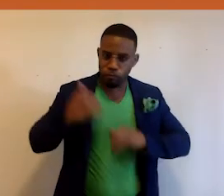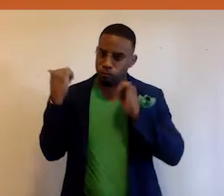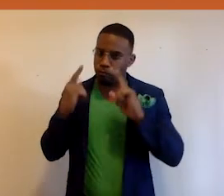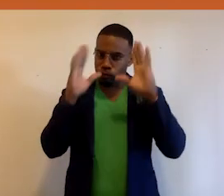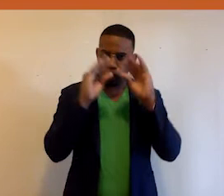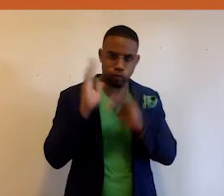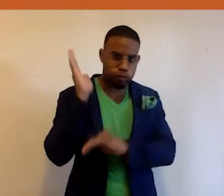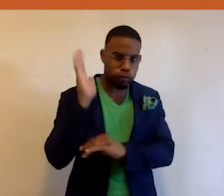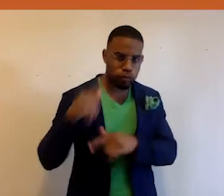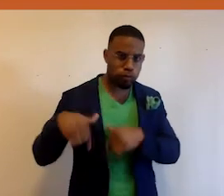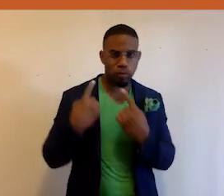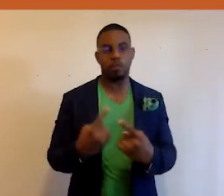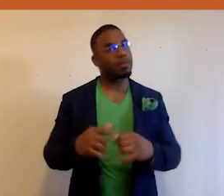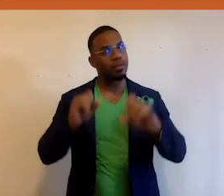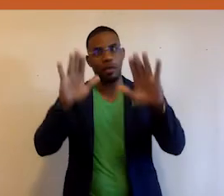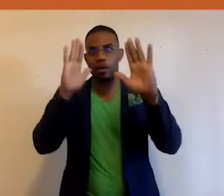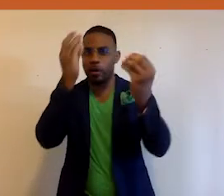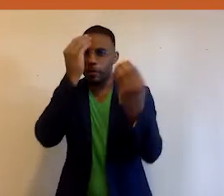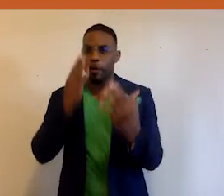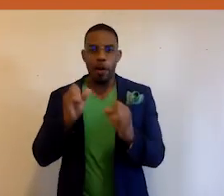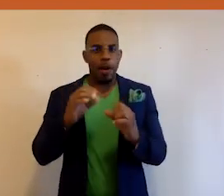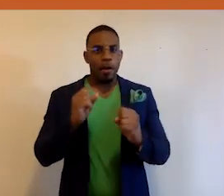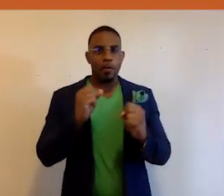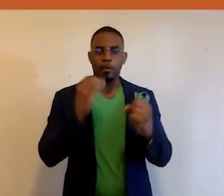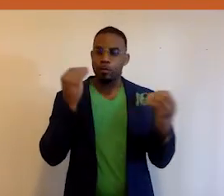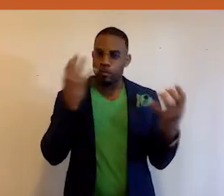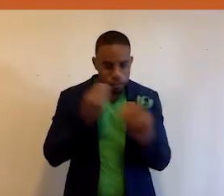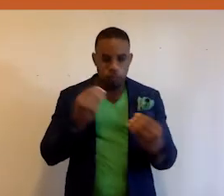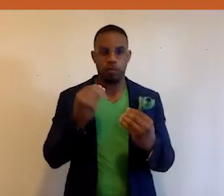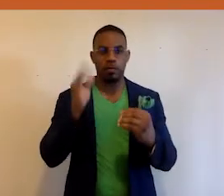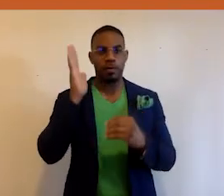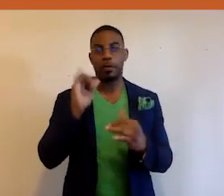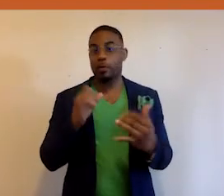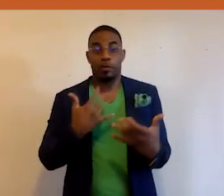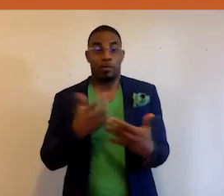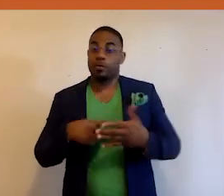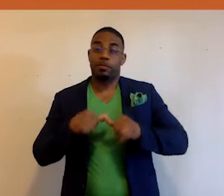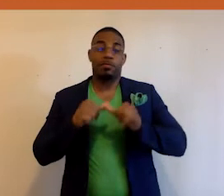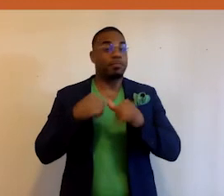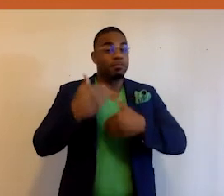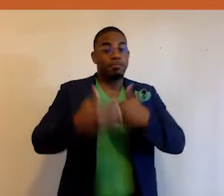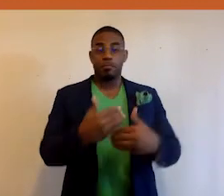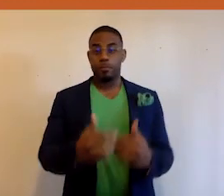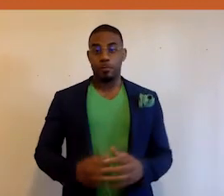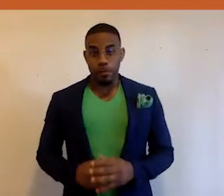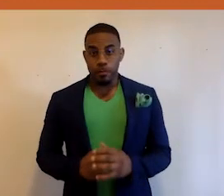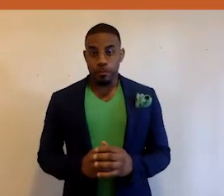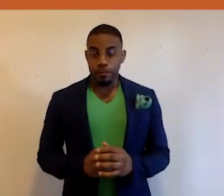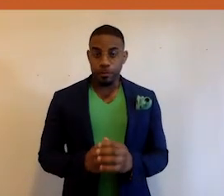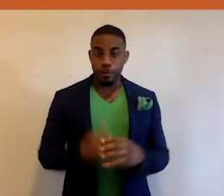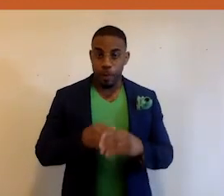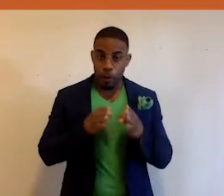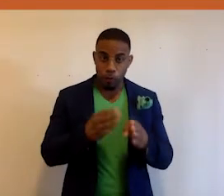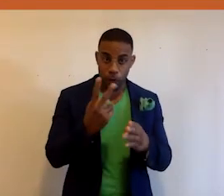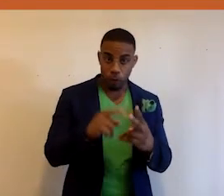we've heard so far. There's been a lot of great information, a lot of wonderful speakers. So, you know, we're just going to keep the conversation going here in track two.